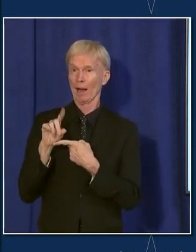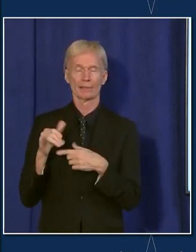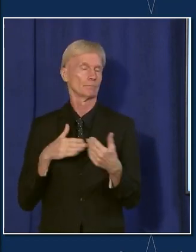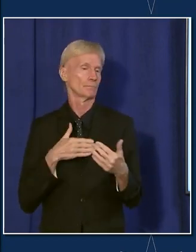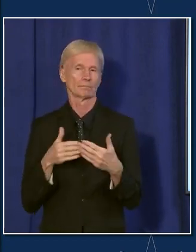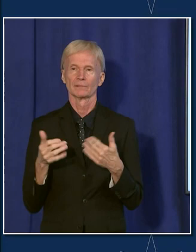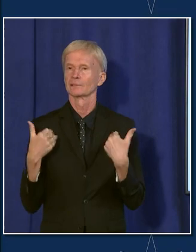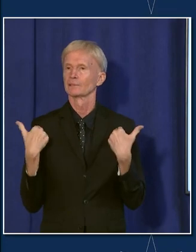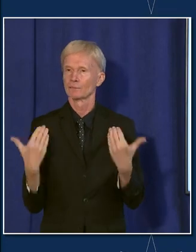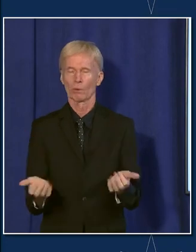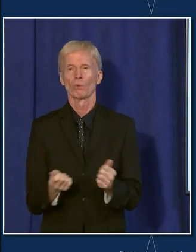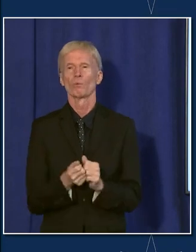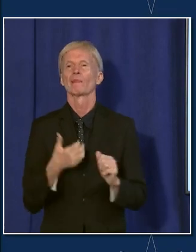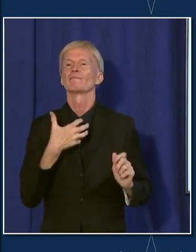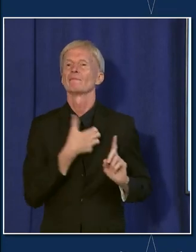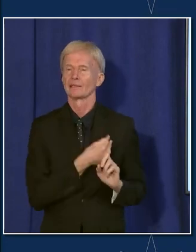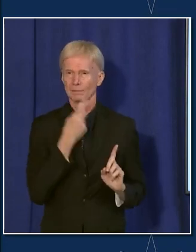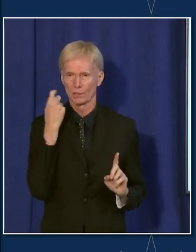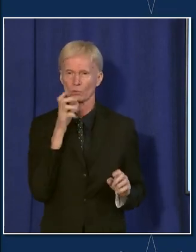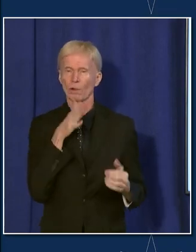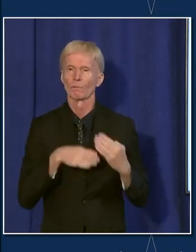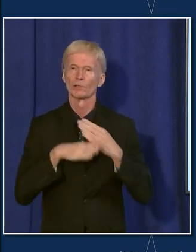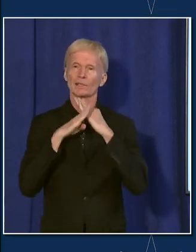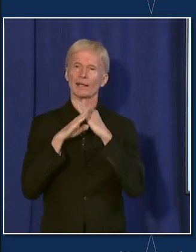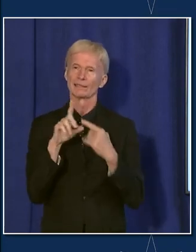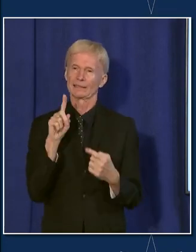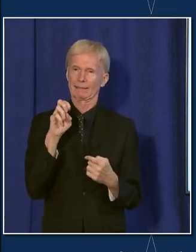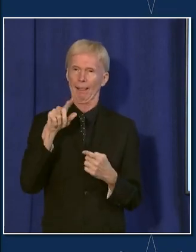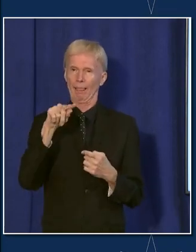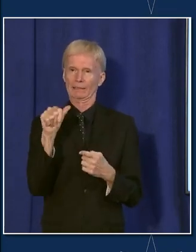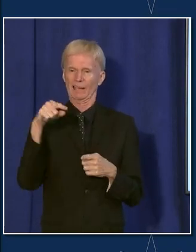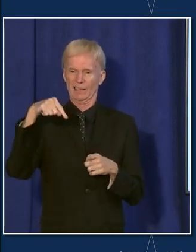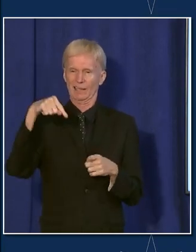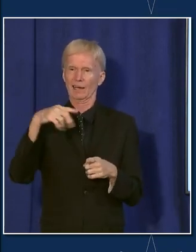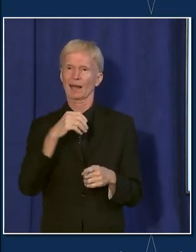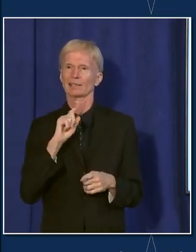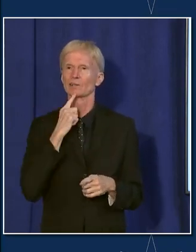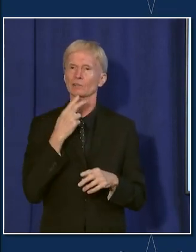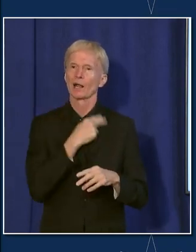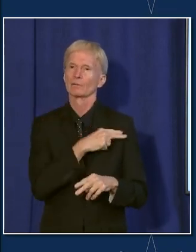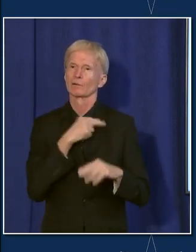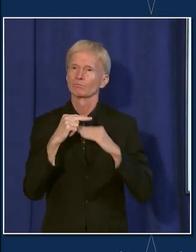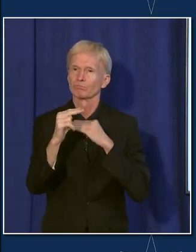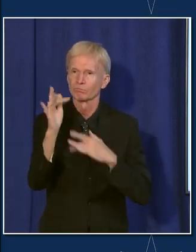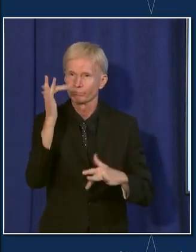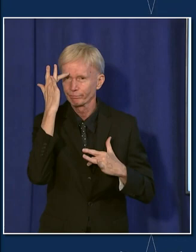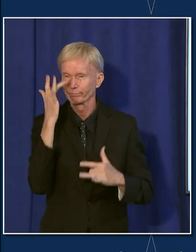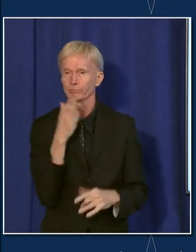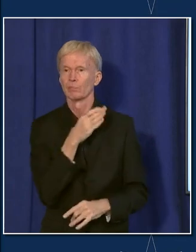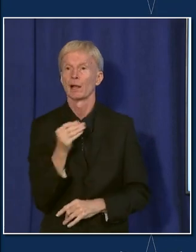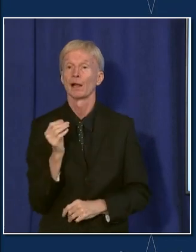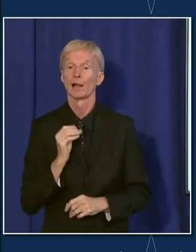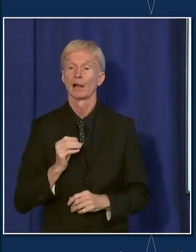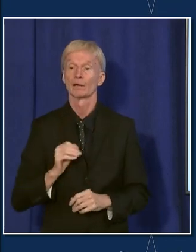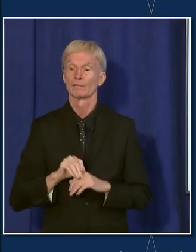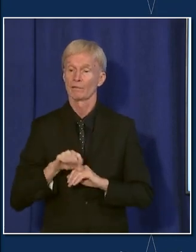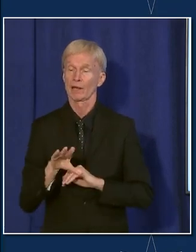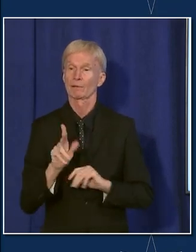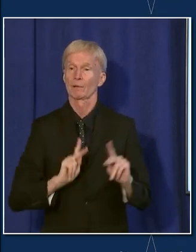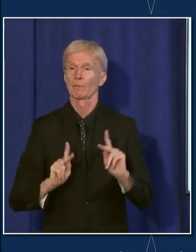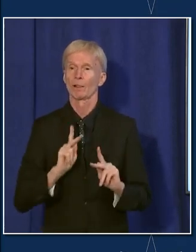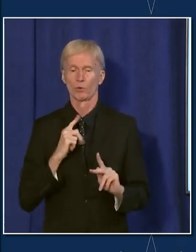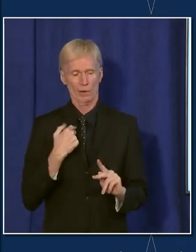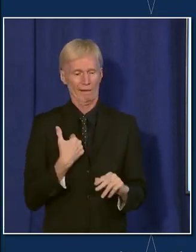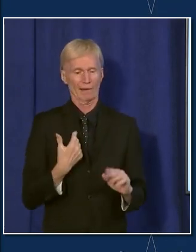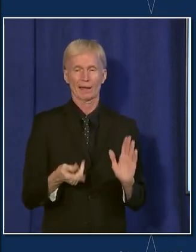get a COVID vaccine. It helps protect you against Delta, it helps protect against those severe outcomes. And there's actually been some data that suggests people who had both natural